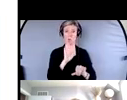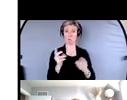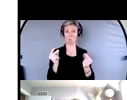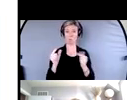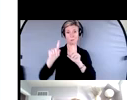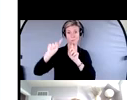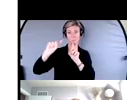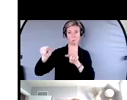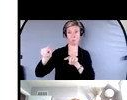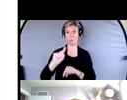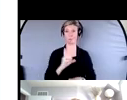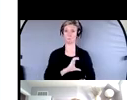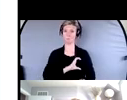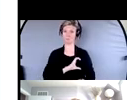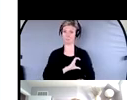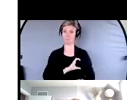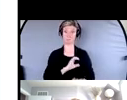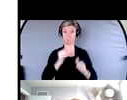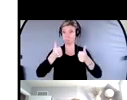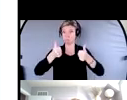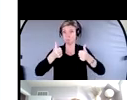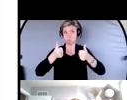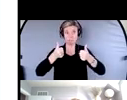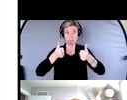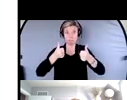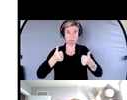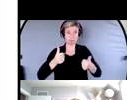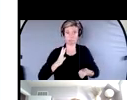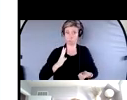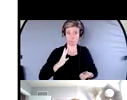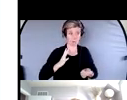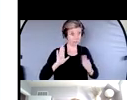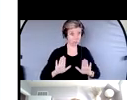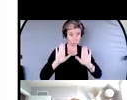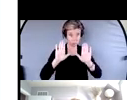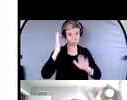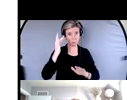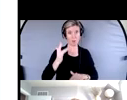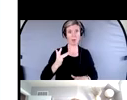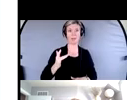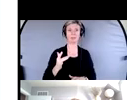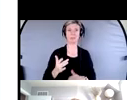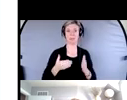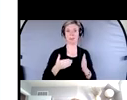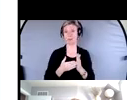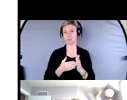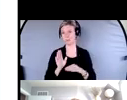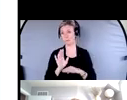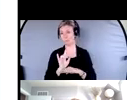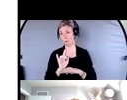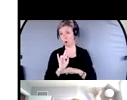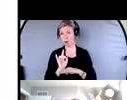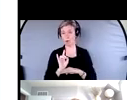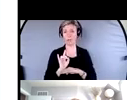Because we know that they're the abuse of financial fraud, forgery, abuse of power of attorney, those are criminal